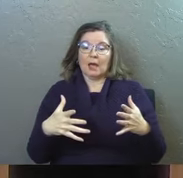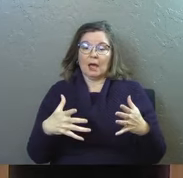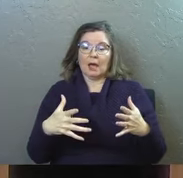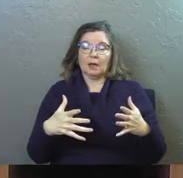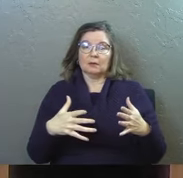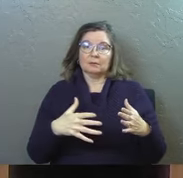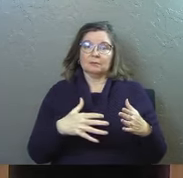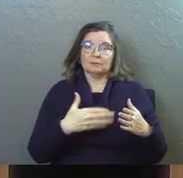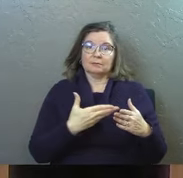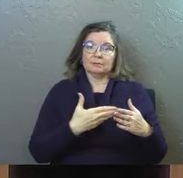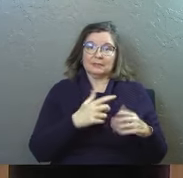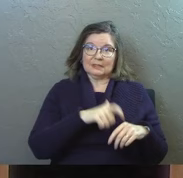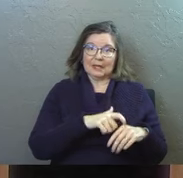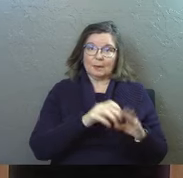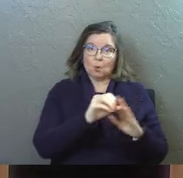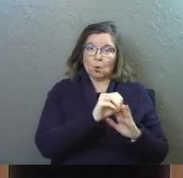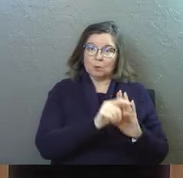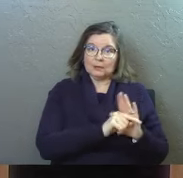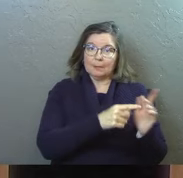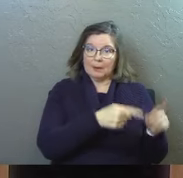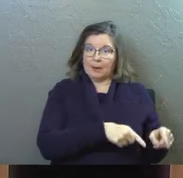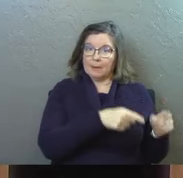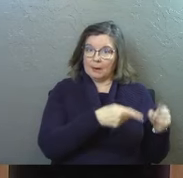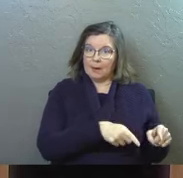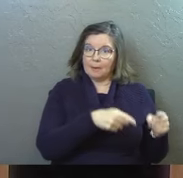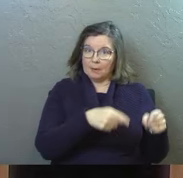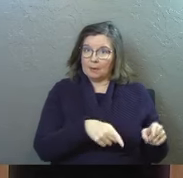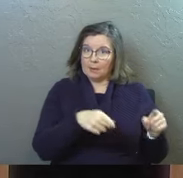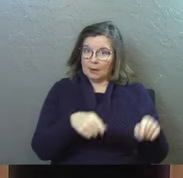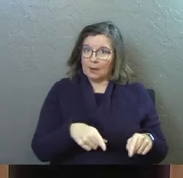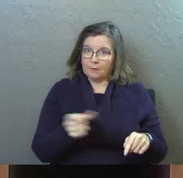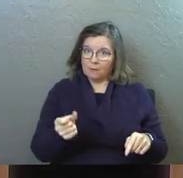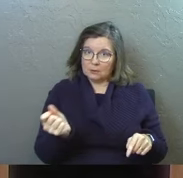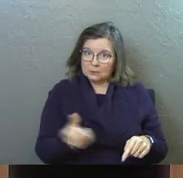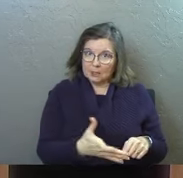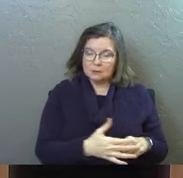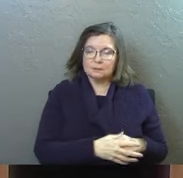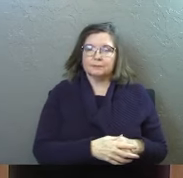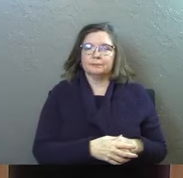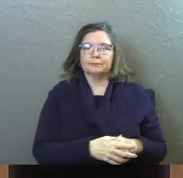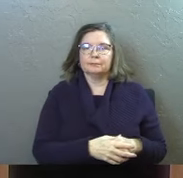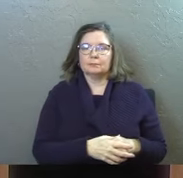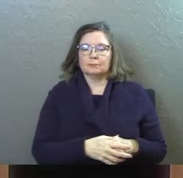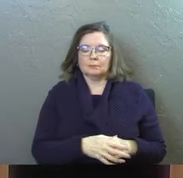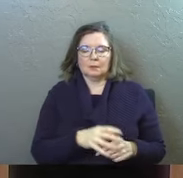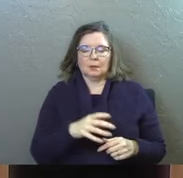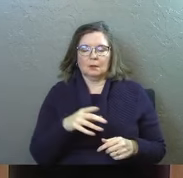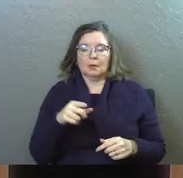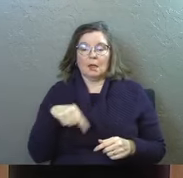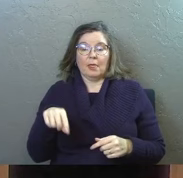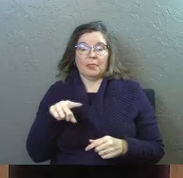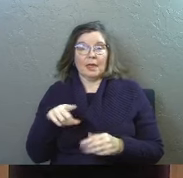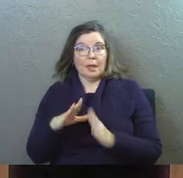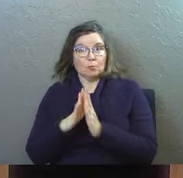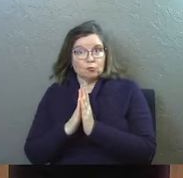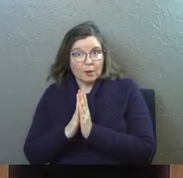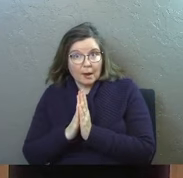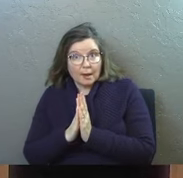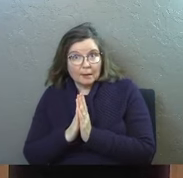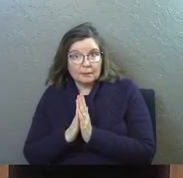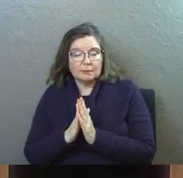precedent in the Old Testament for doing that they wrapped it in prayer I'll tell you that